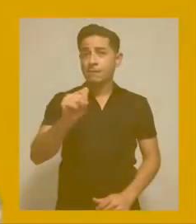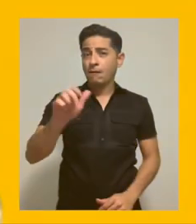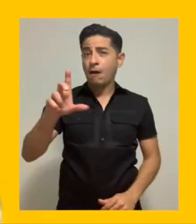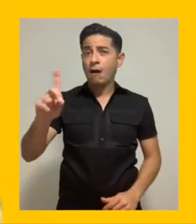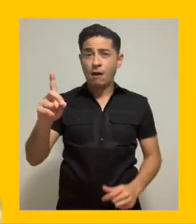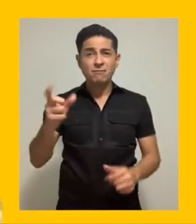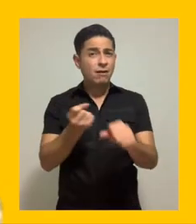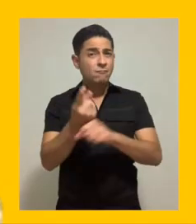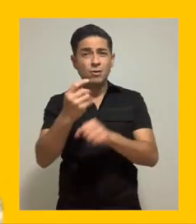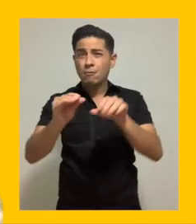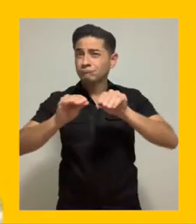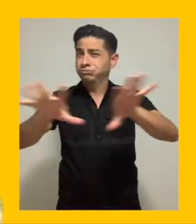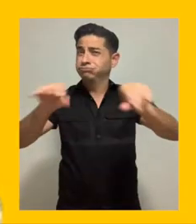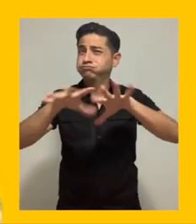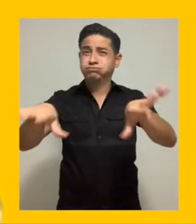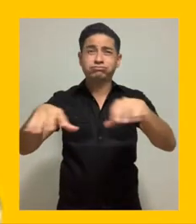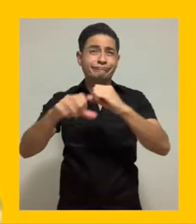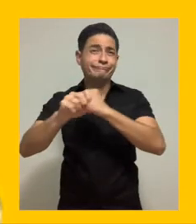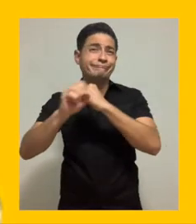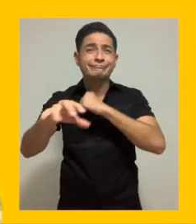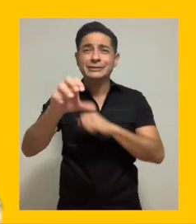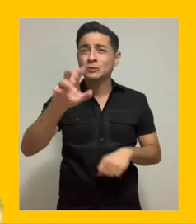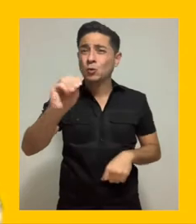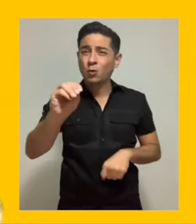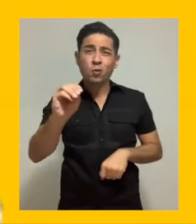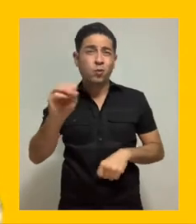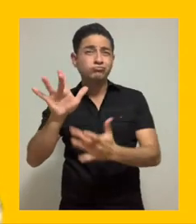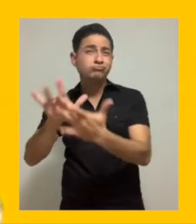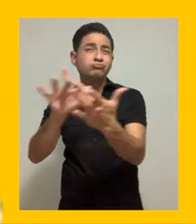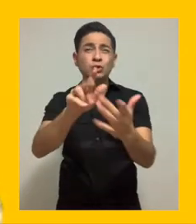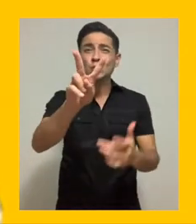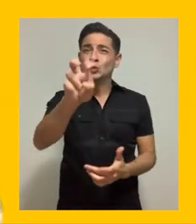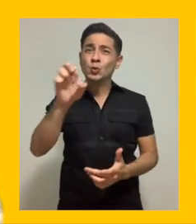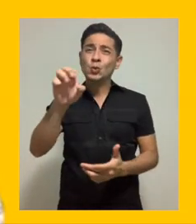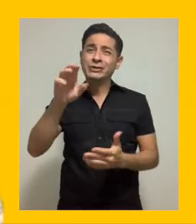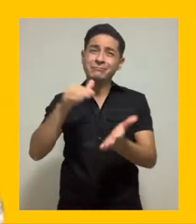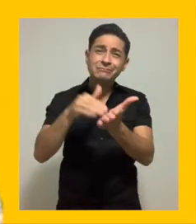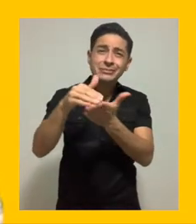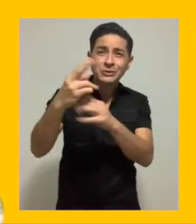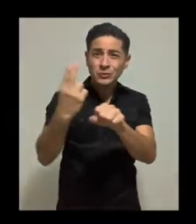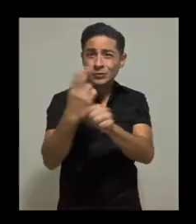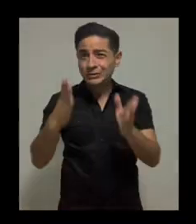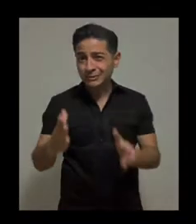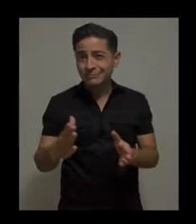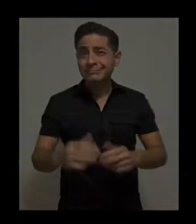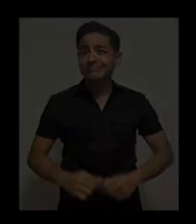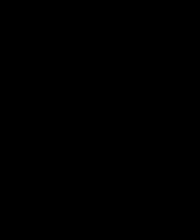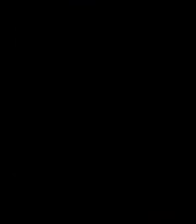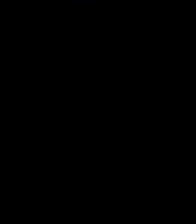GATT goes viral every year on social media. We have a Twitter reach of 200 million users.